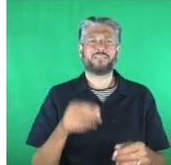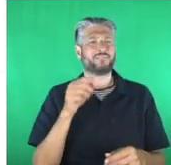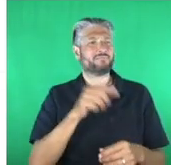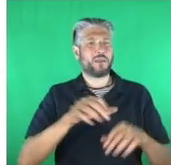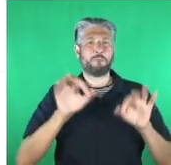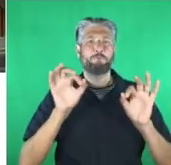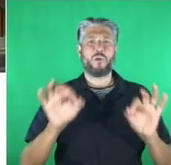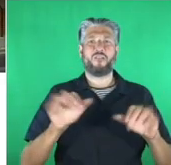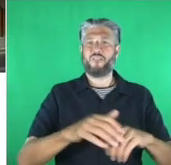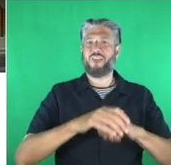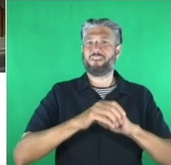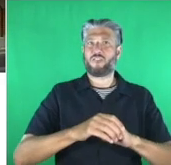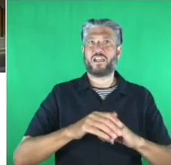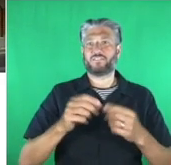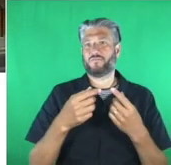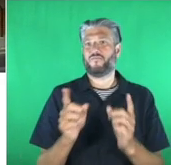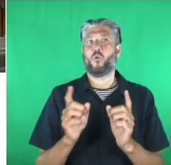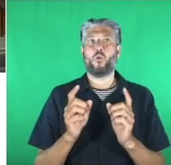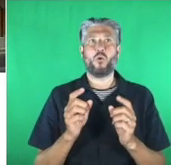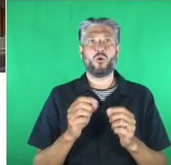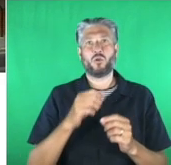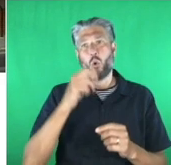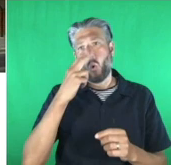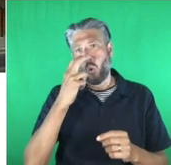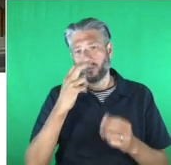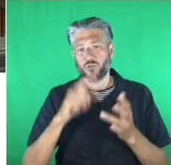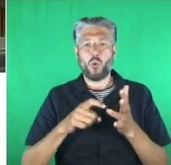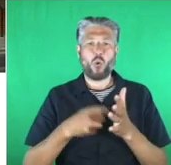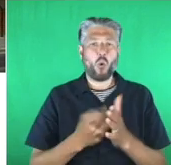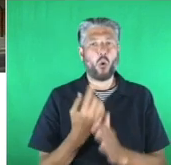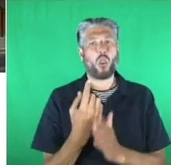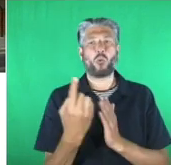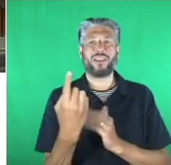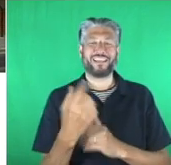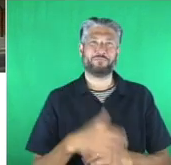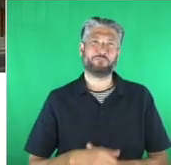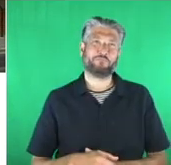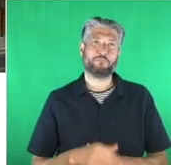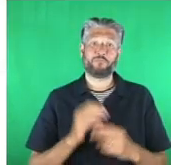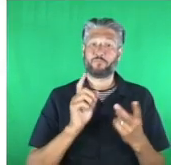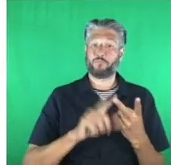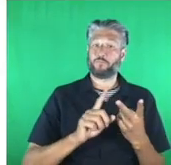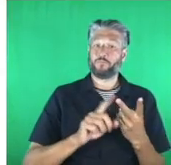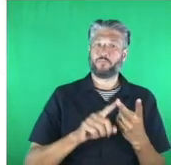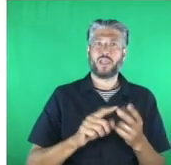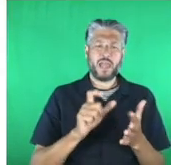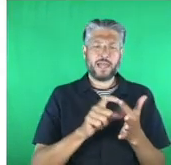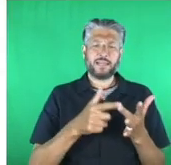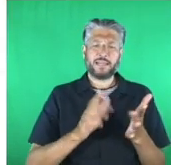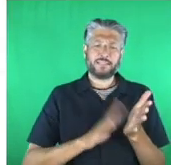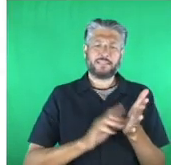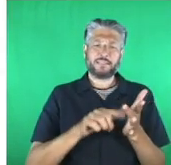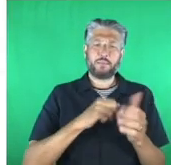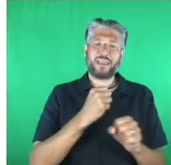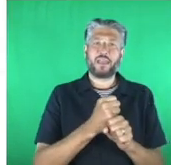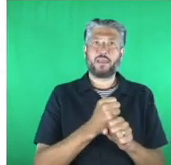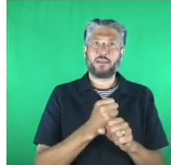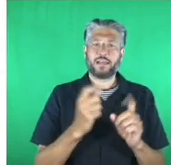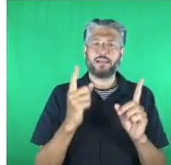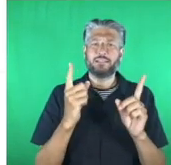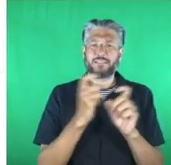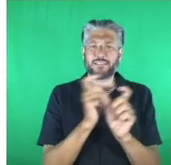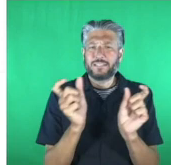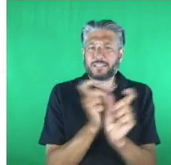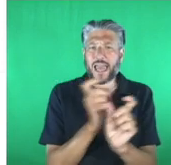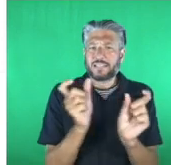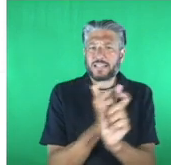lonely dimming dyslexia was created by three 14 year old students and is an app that hopes to help people with difficulty